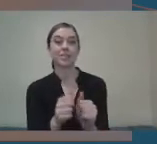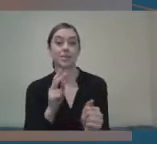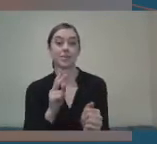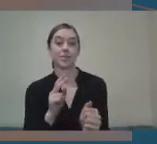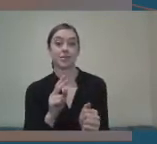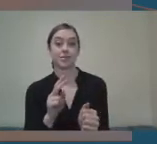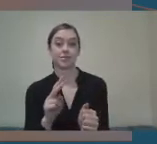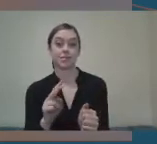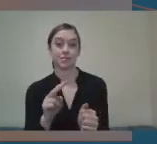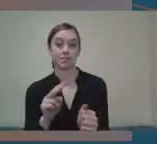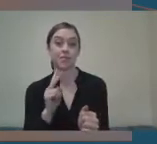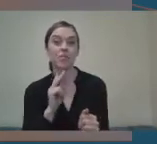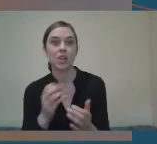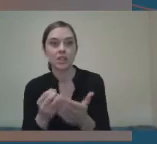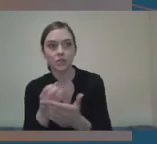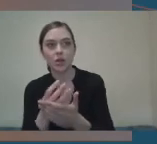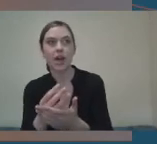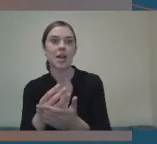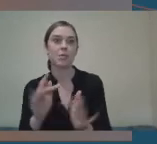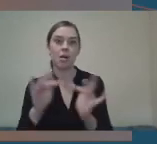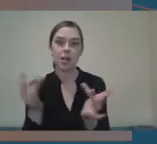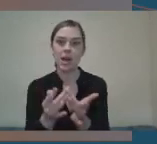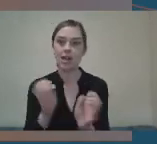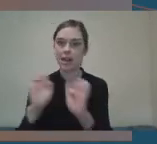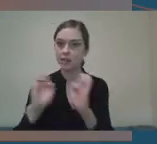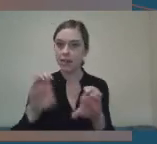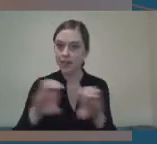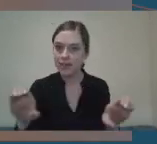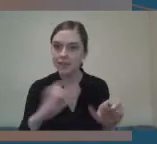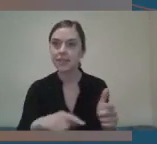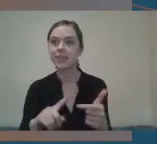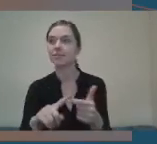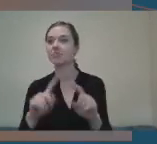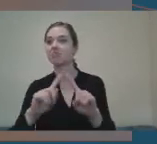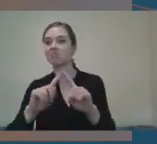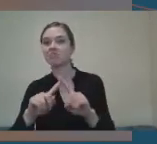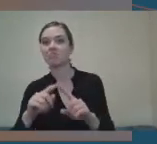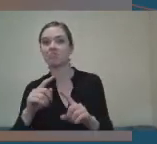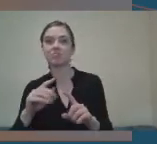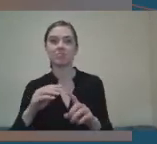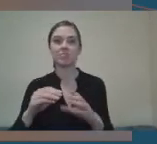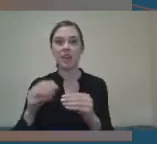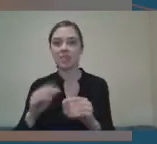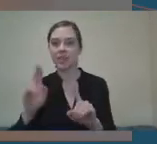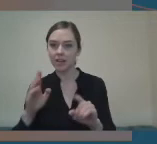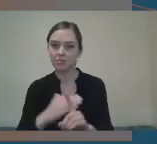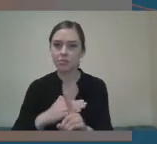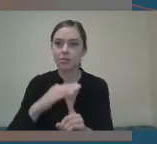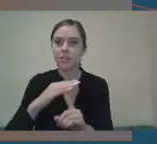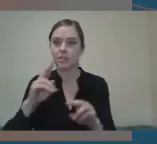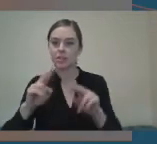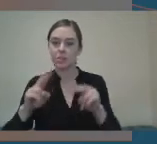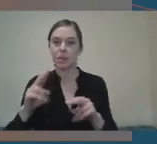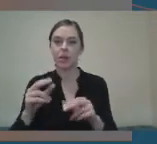online exercise classes. We've seen initiatives to increase the number of guides for people with vision